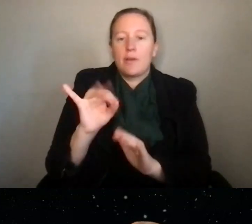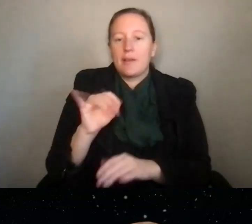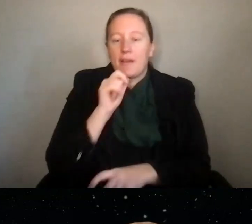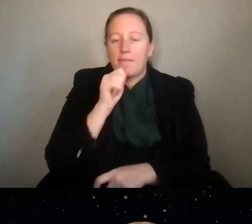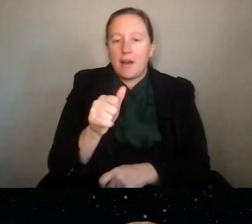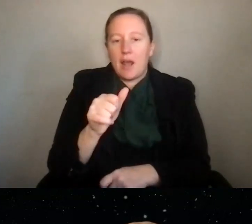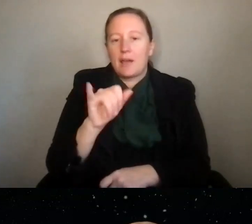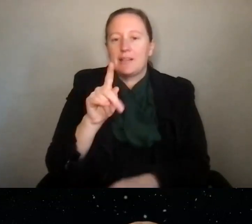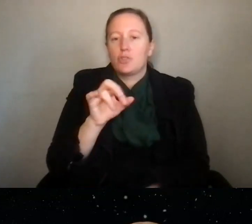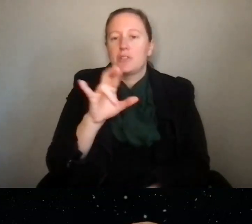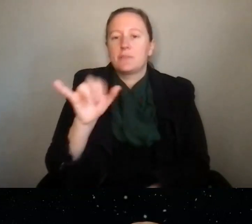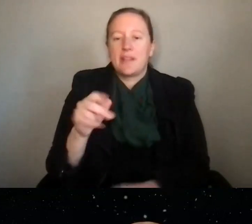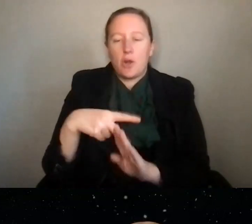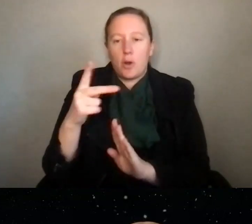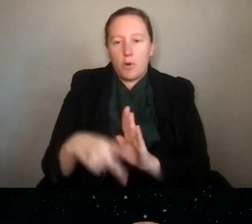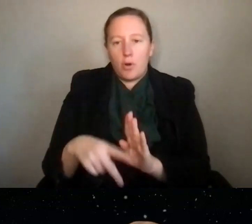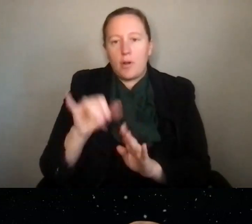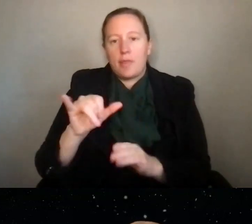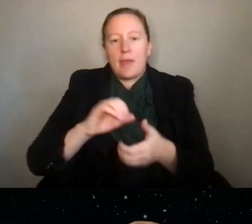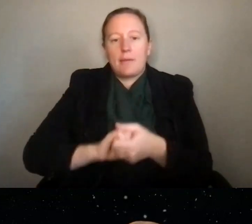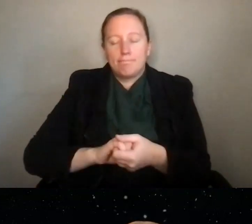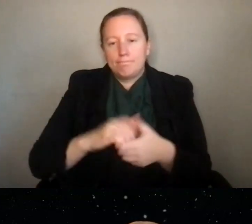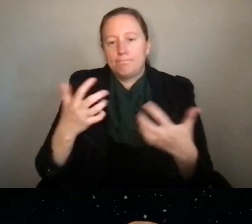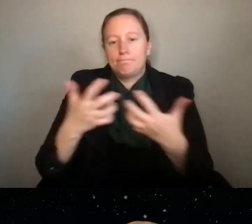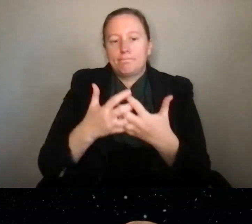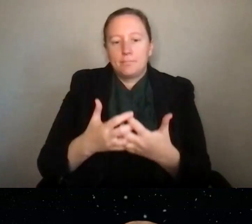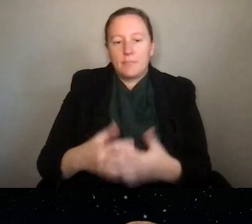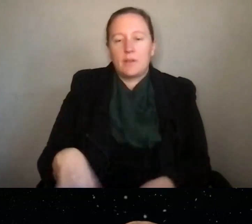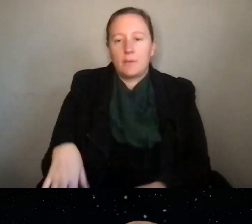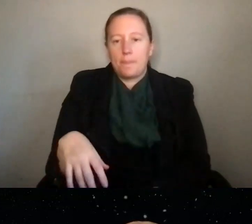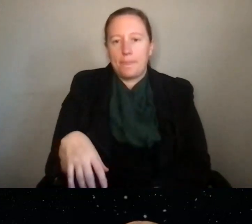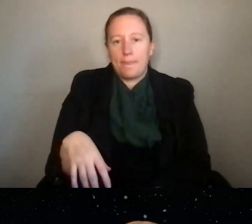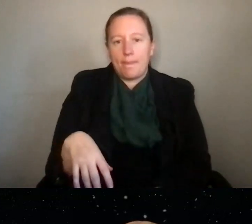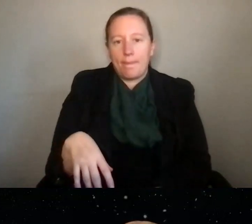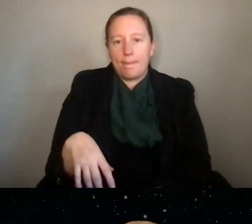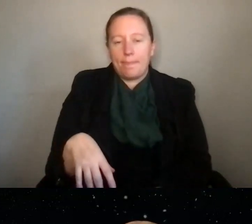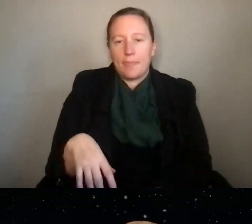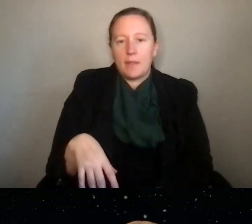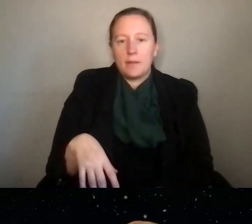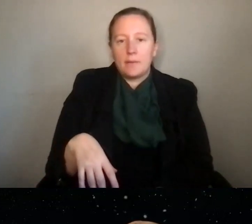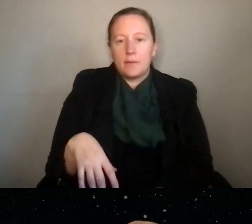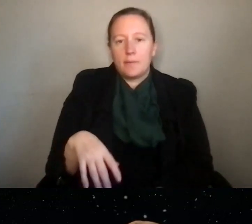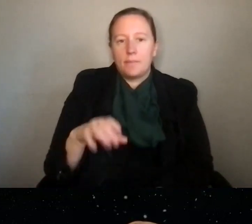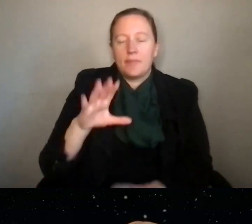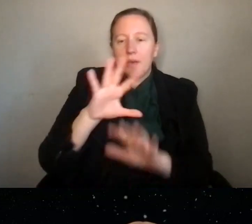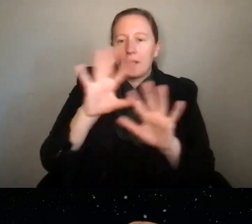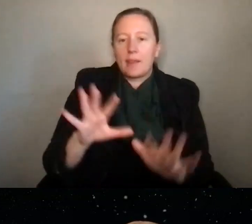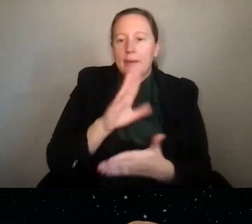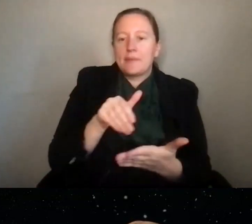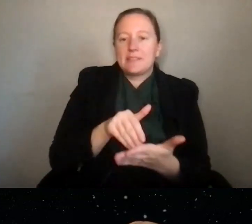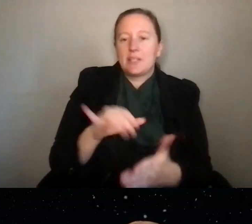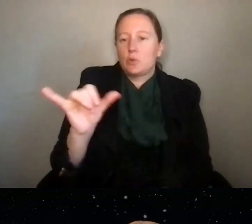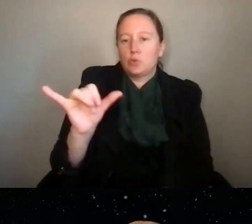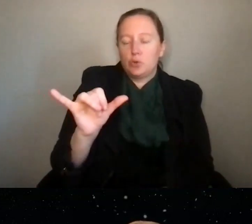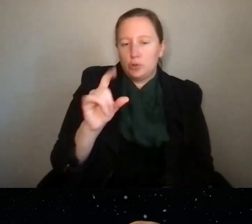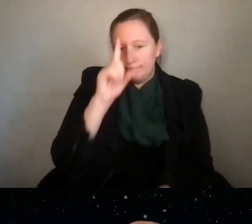interdisciplinary program that could address it. But P for climate is another one that comes to mind that may be relevant again,